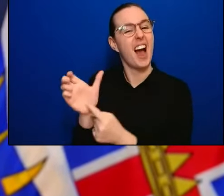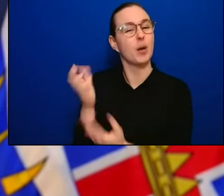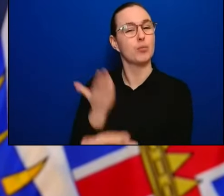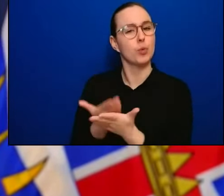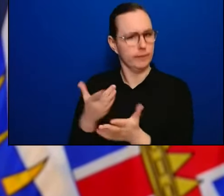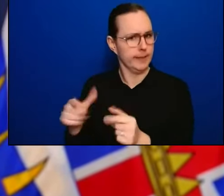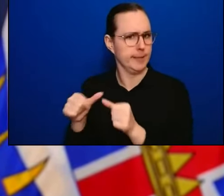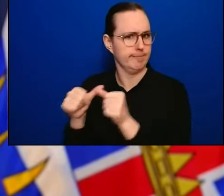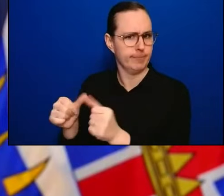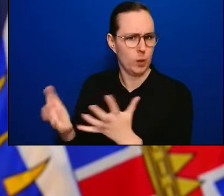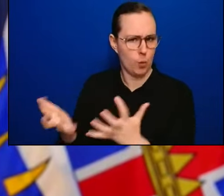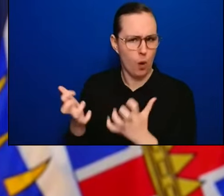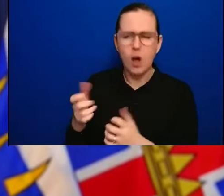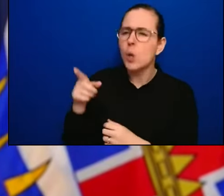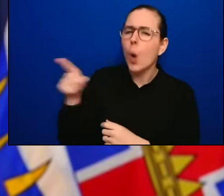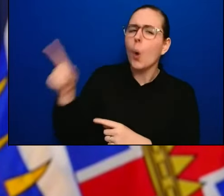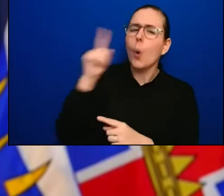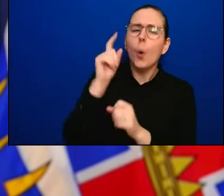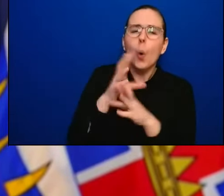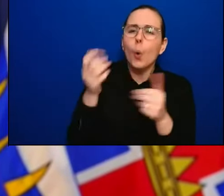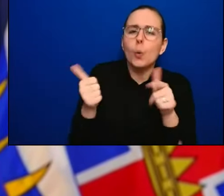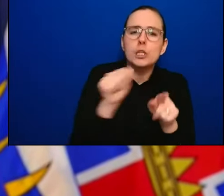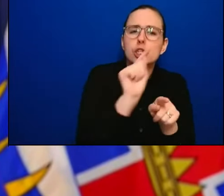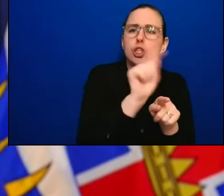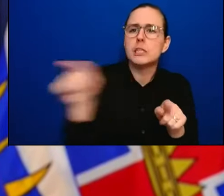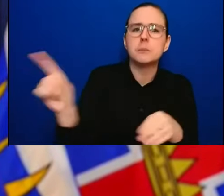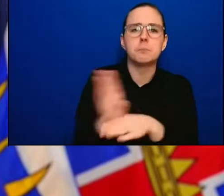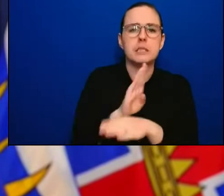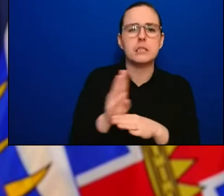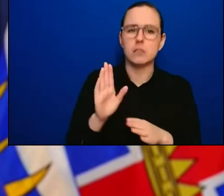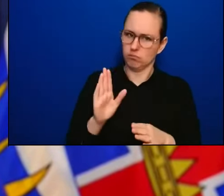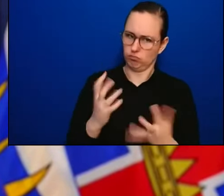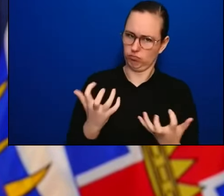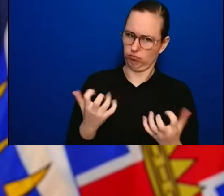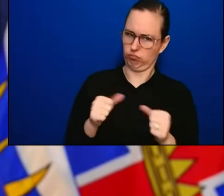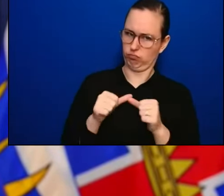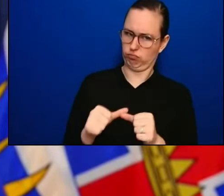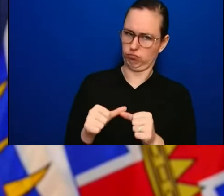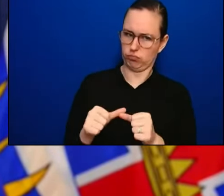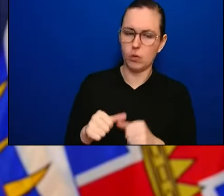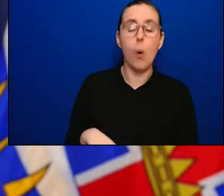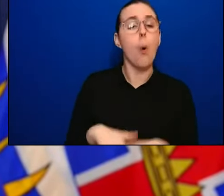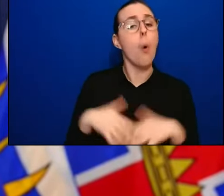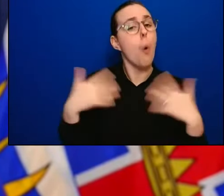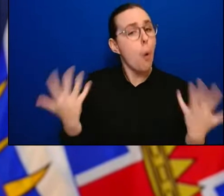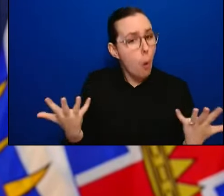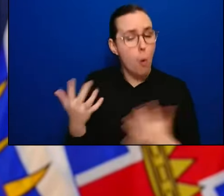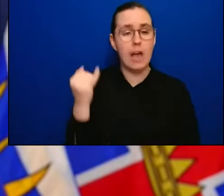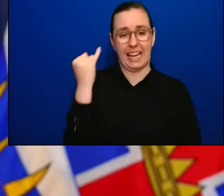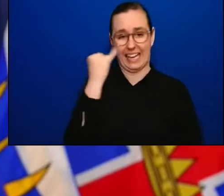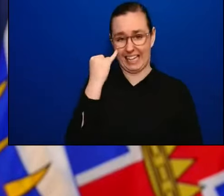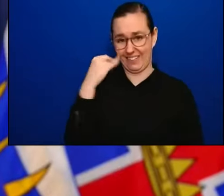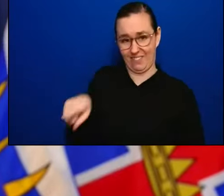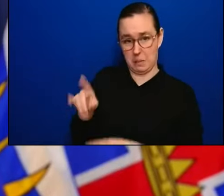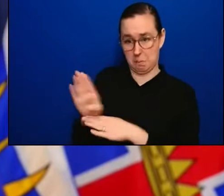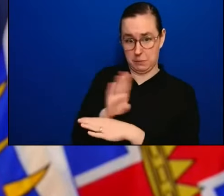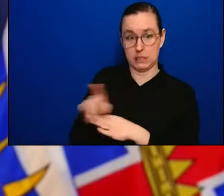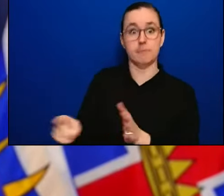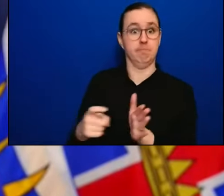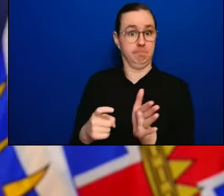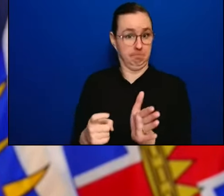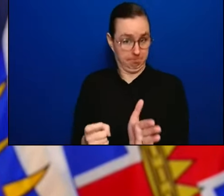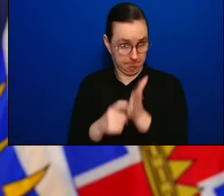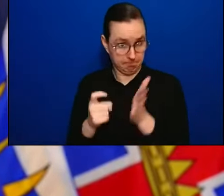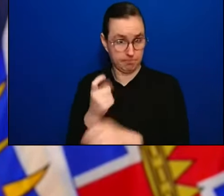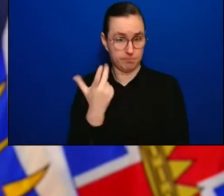what is the recommendation for businesses who put in vaccine requirement for their employees based on your